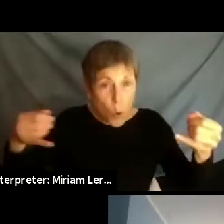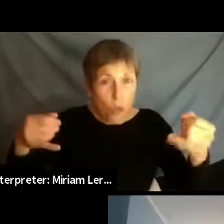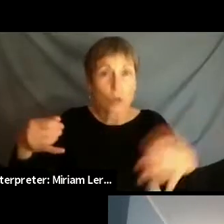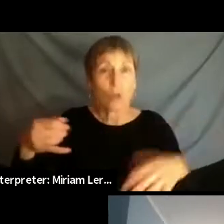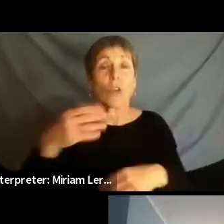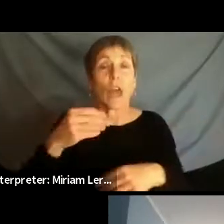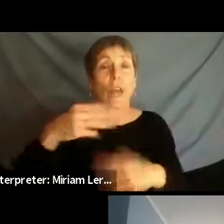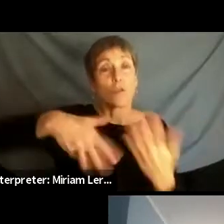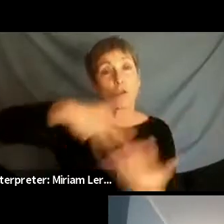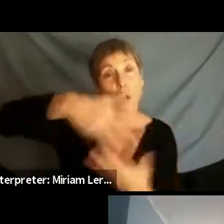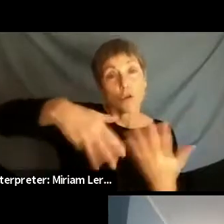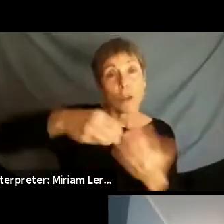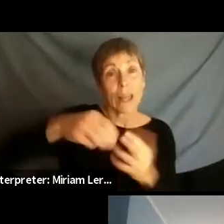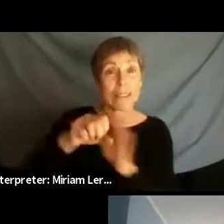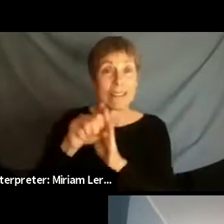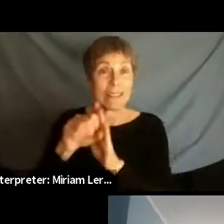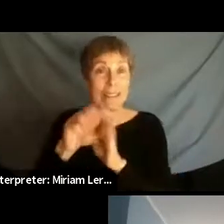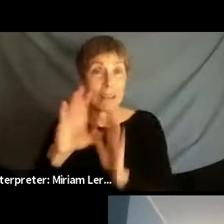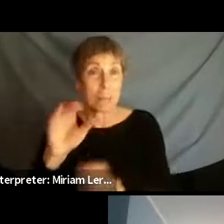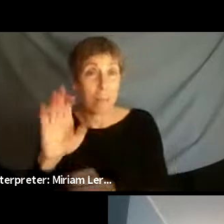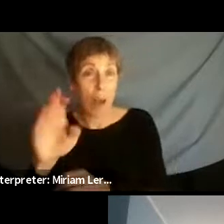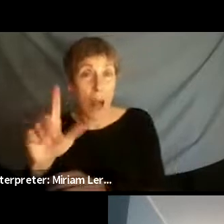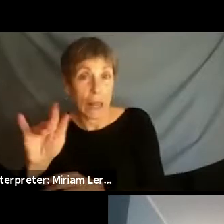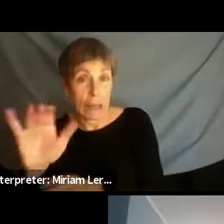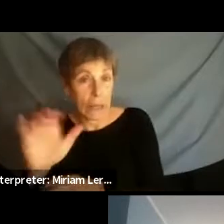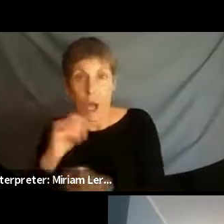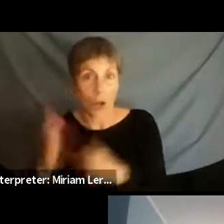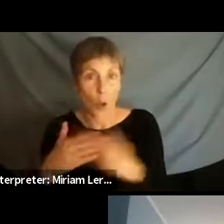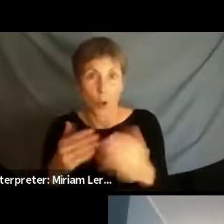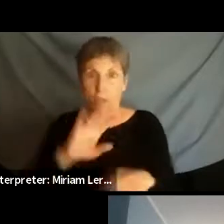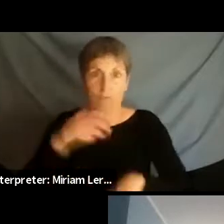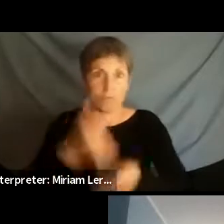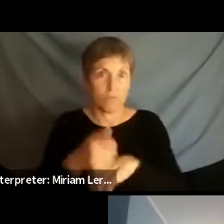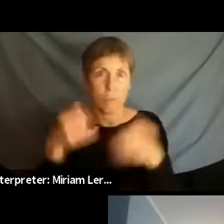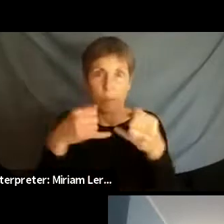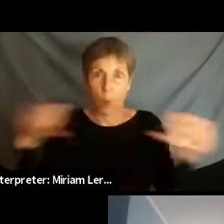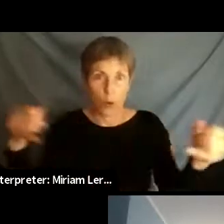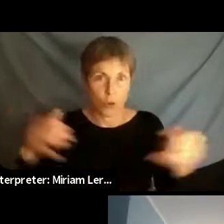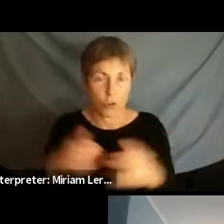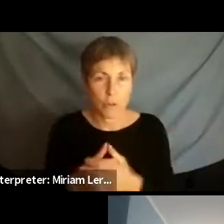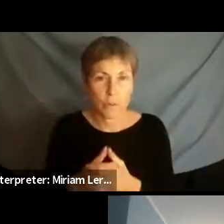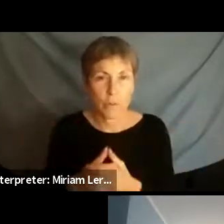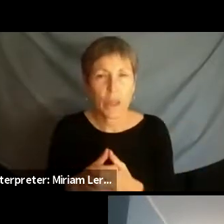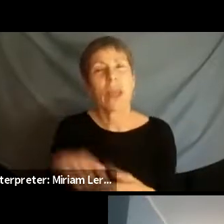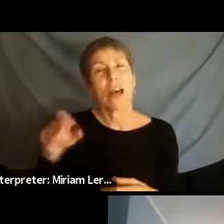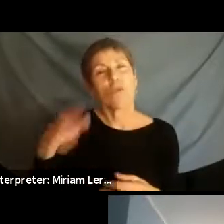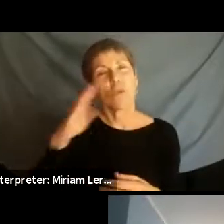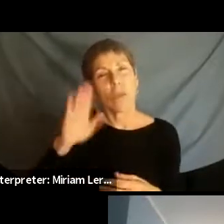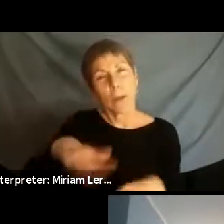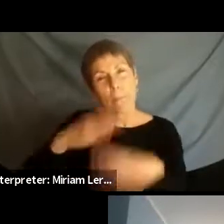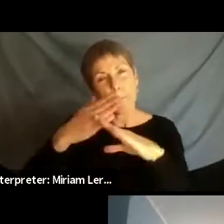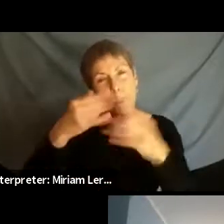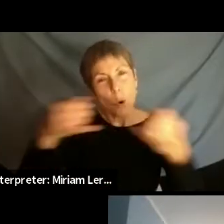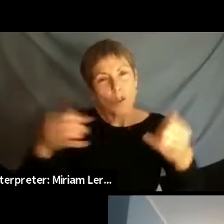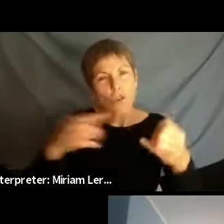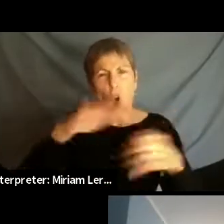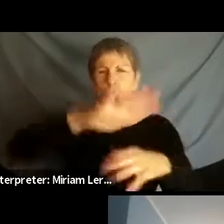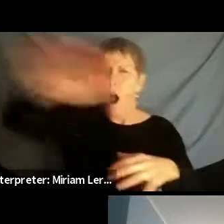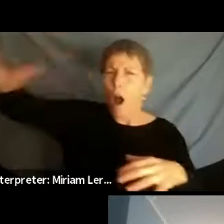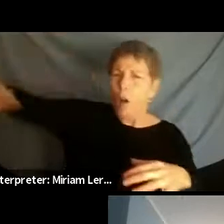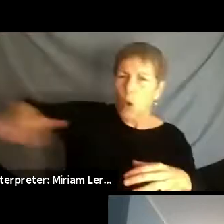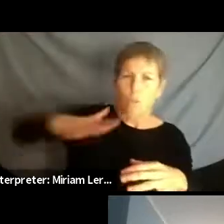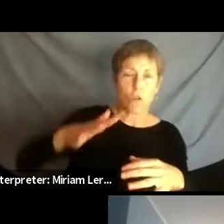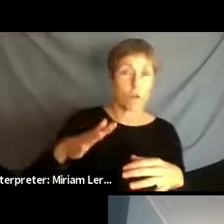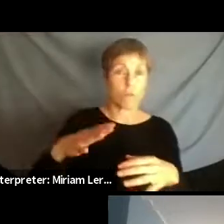symbolic borders. And to do that, we need to realize that borders are everywhere, all around